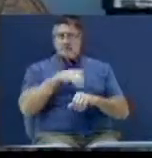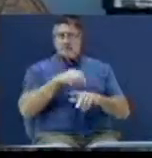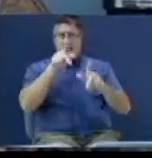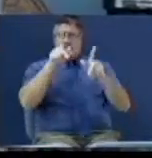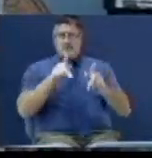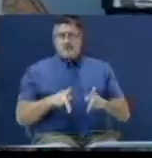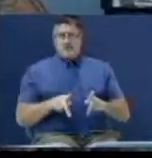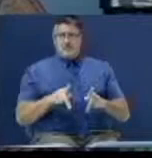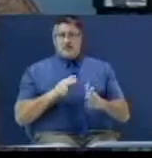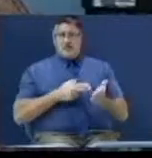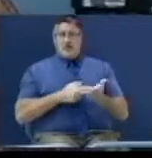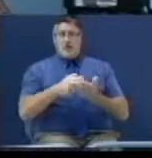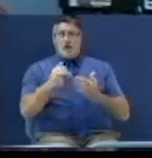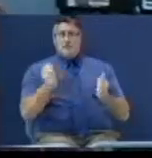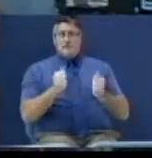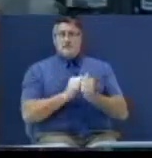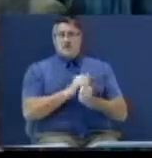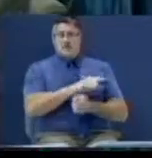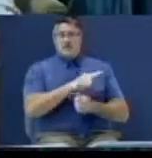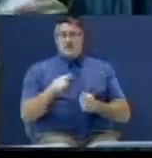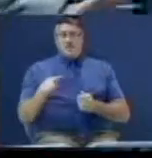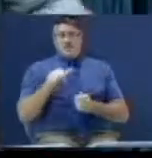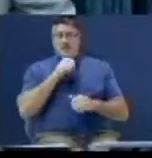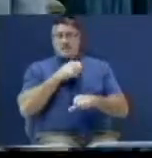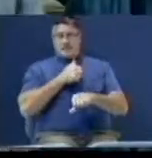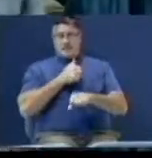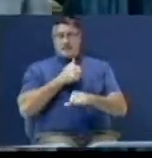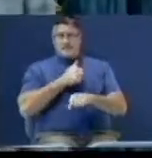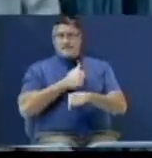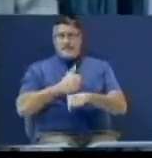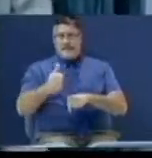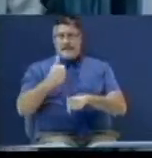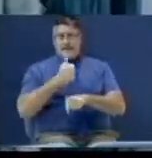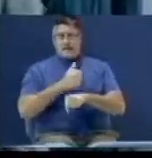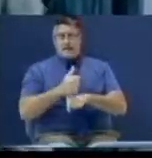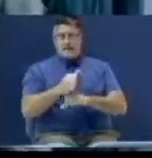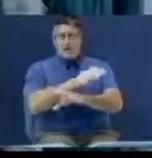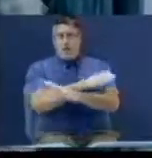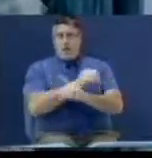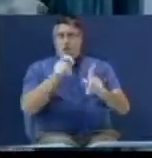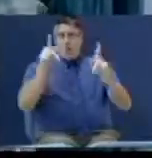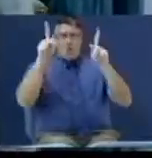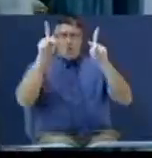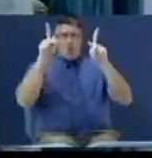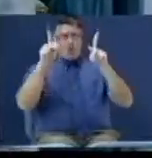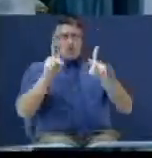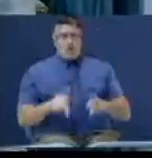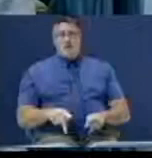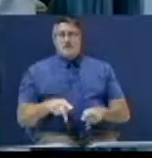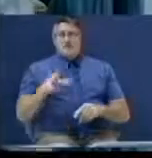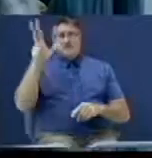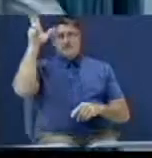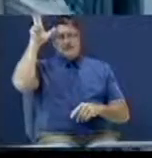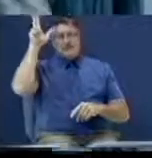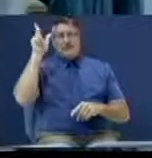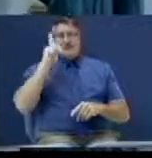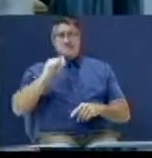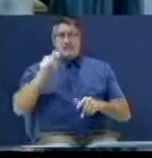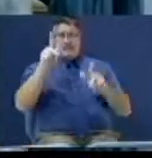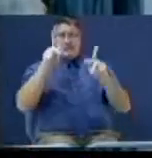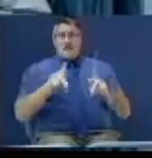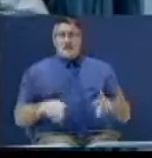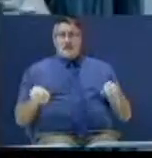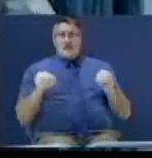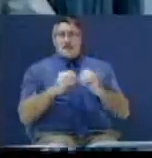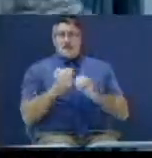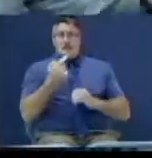I'll be honest with you. I ain't blaming nobody today because the devil's a person. I'll be honest with you. I'm